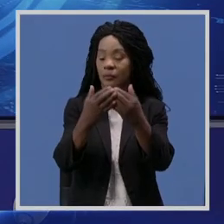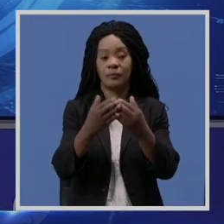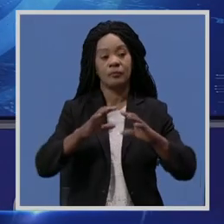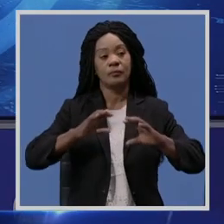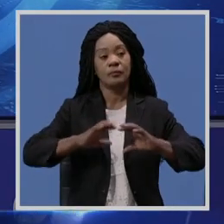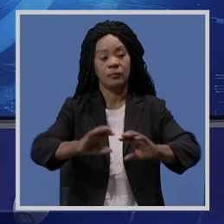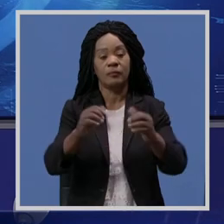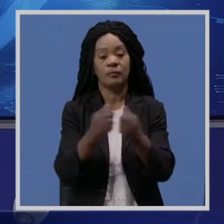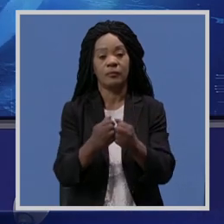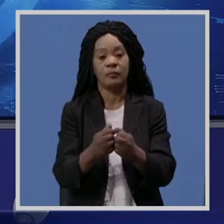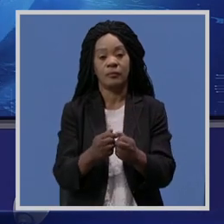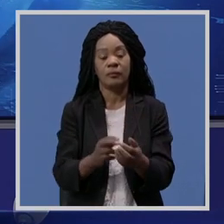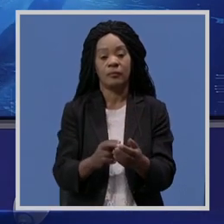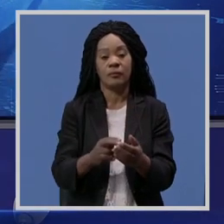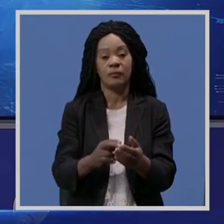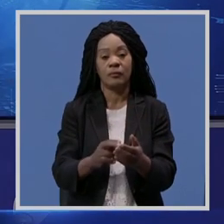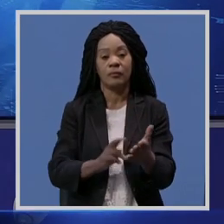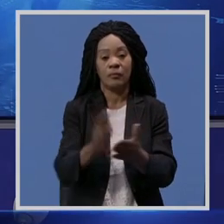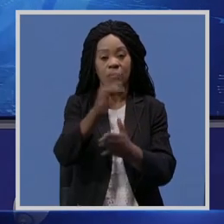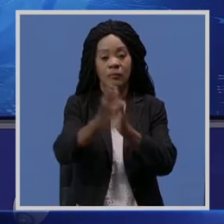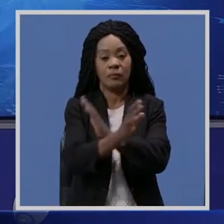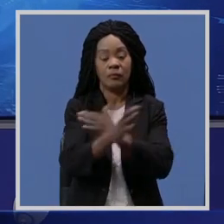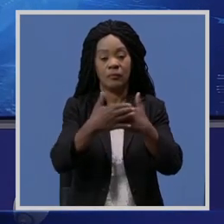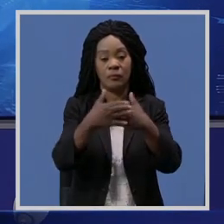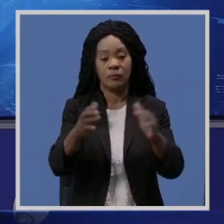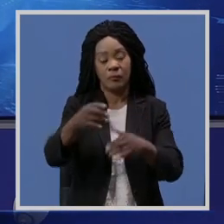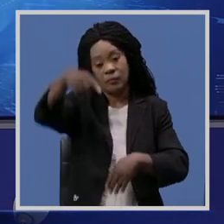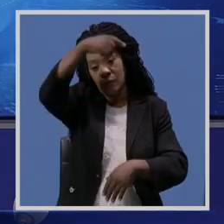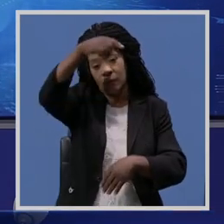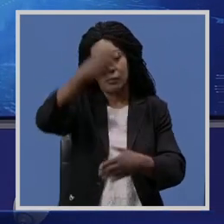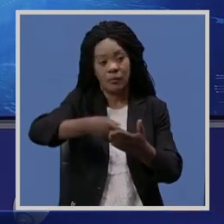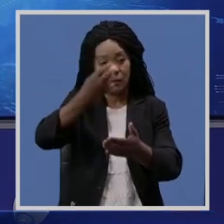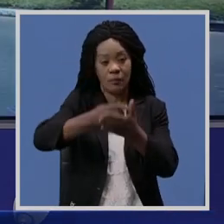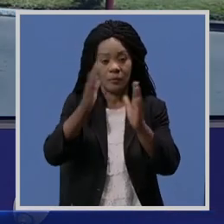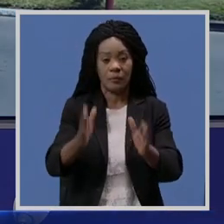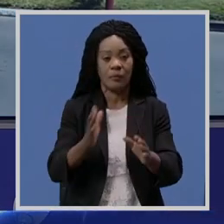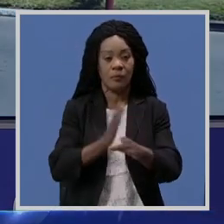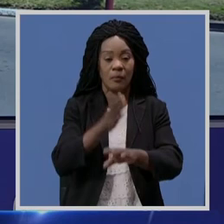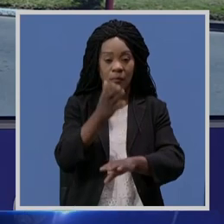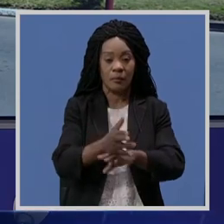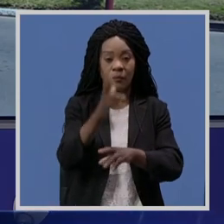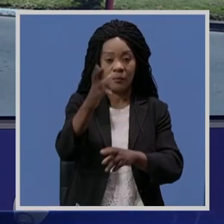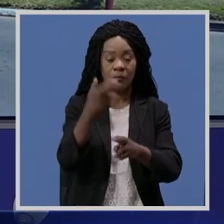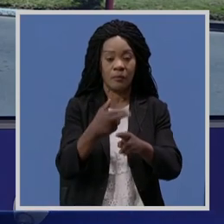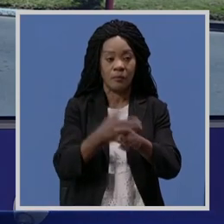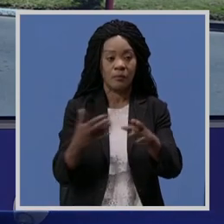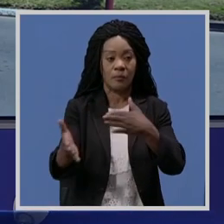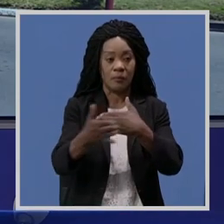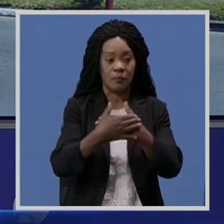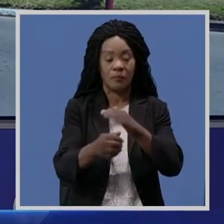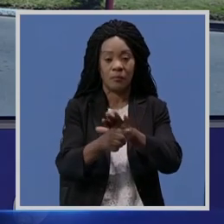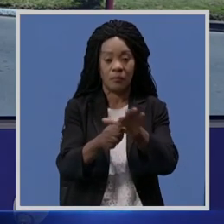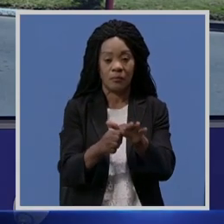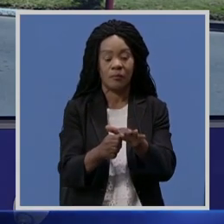The University of Zambia has officially reopened for graduating students after being closed for almost three months due to the COVID-19